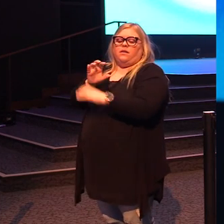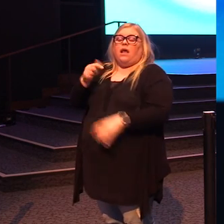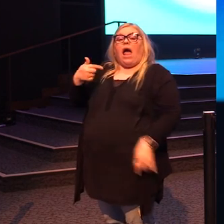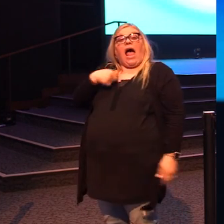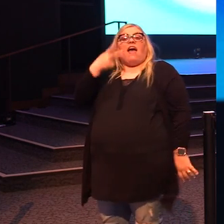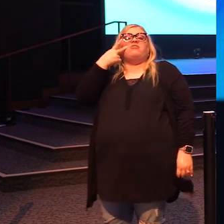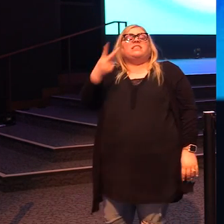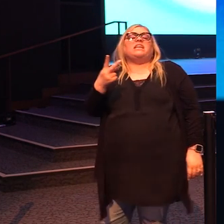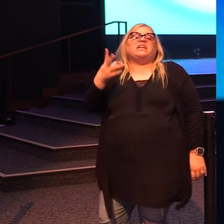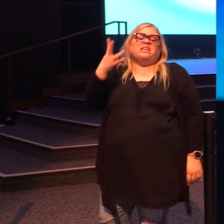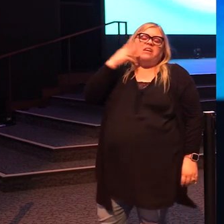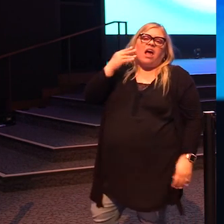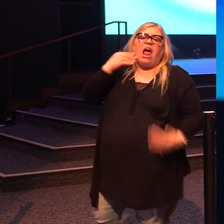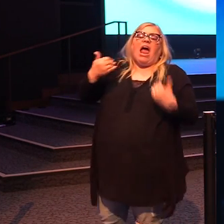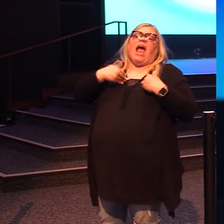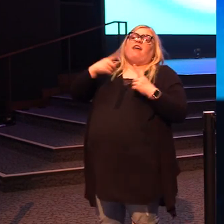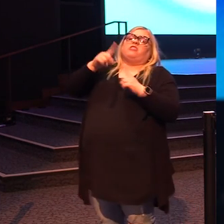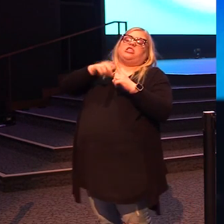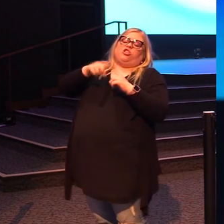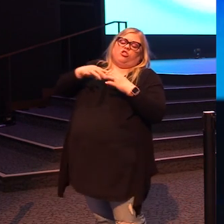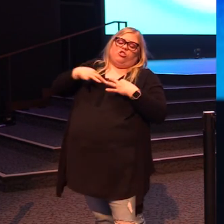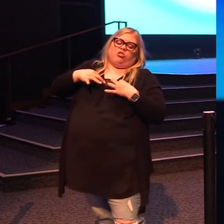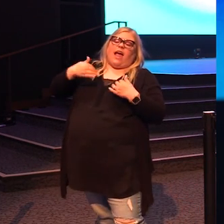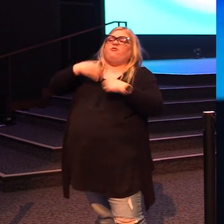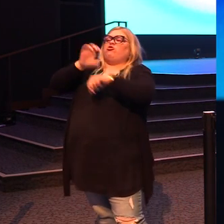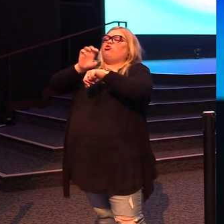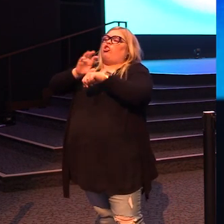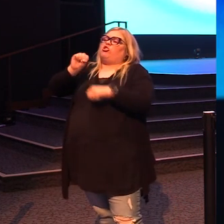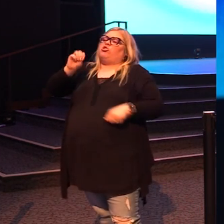done it, got the t-shirt, got the church merch.